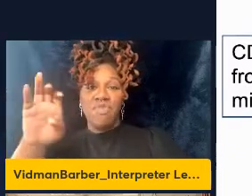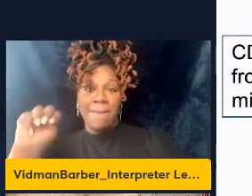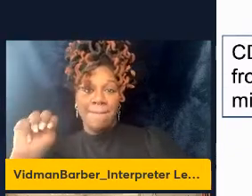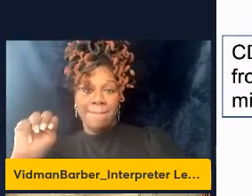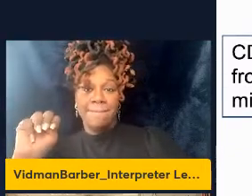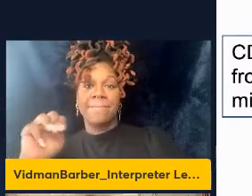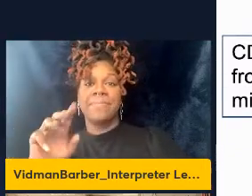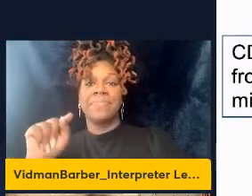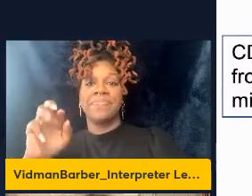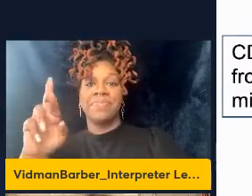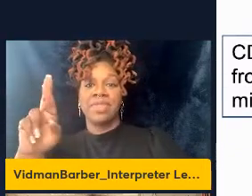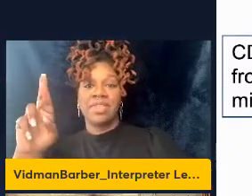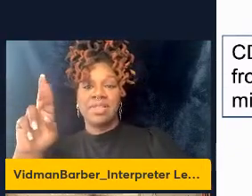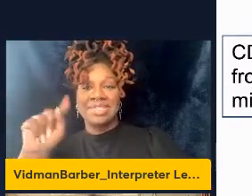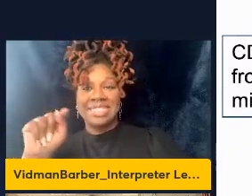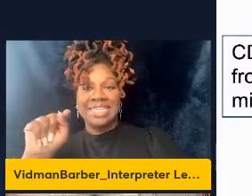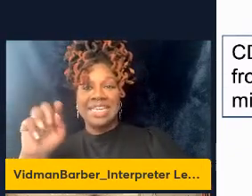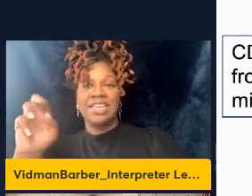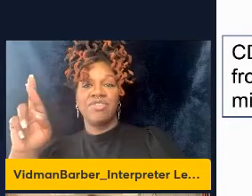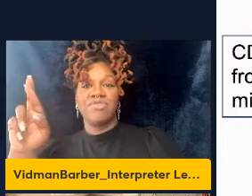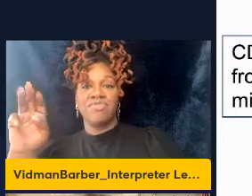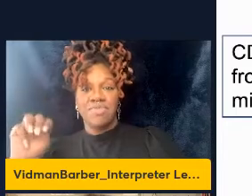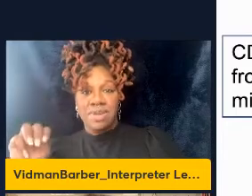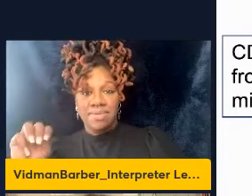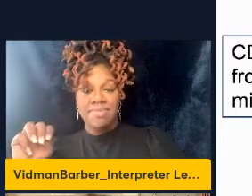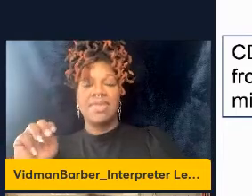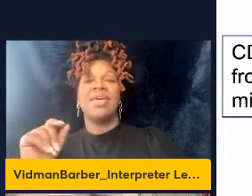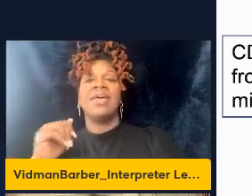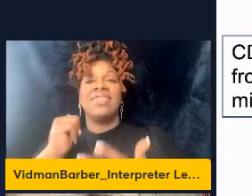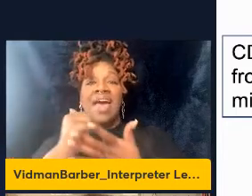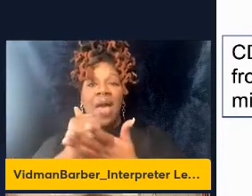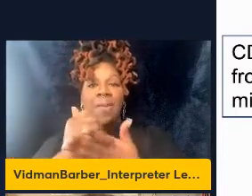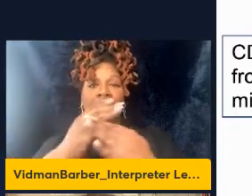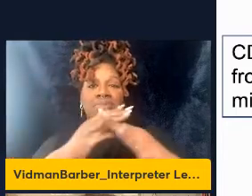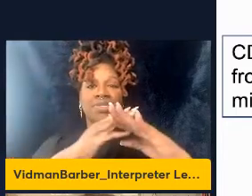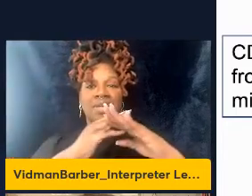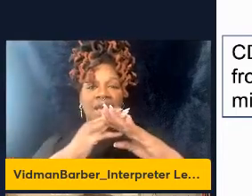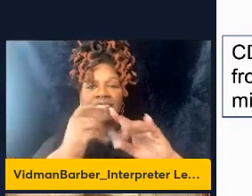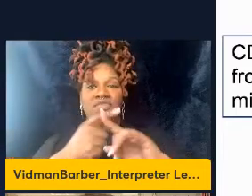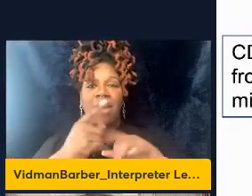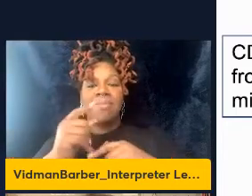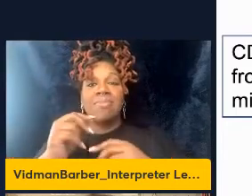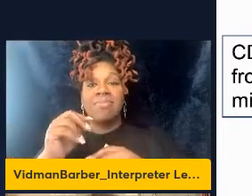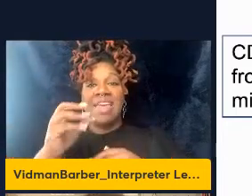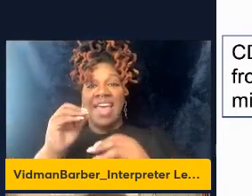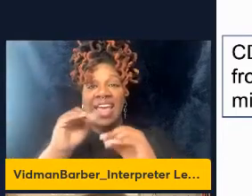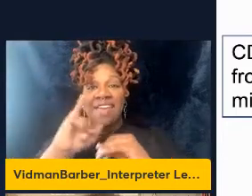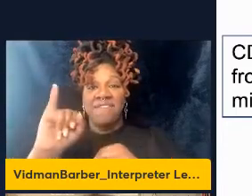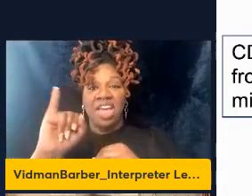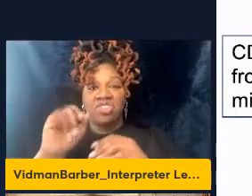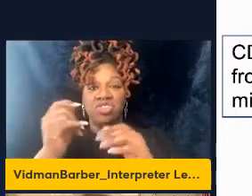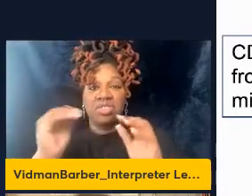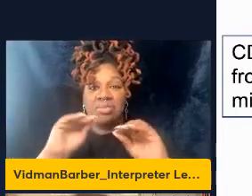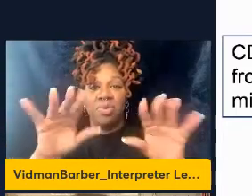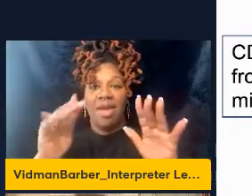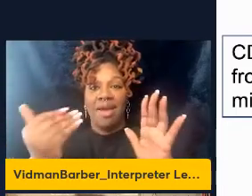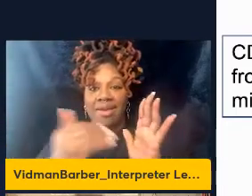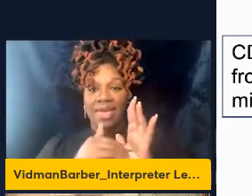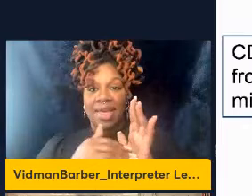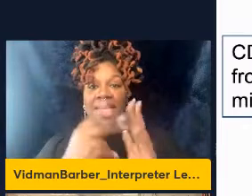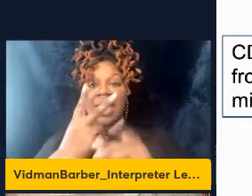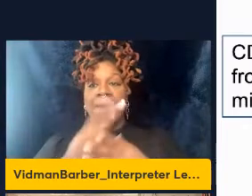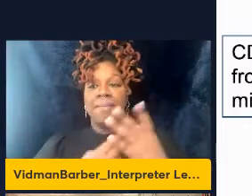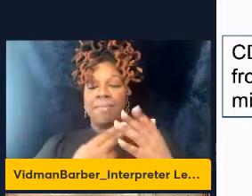been shown to play a central role in protecting from reinfection by respiratory viruses in both humans and